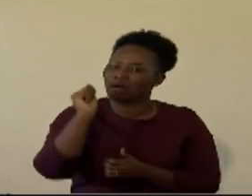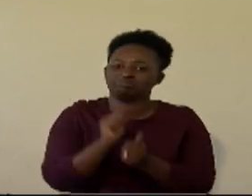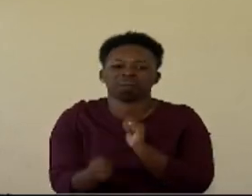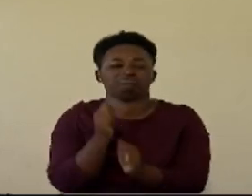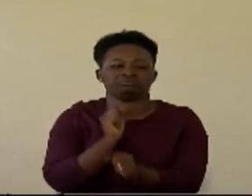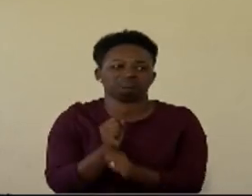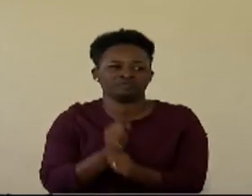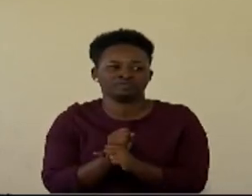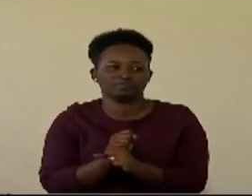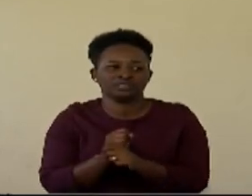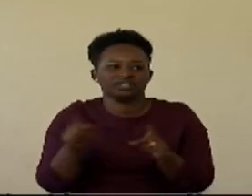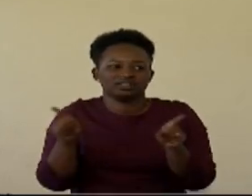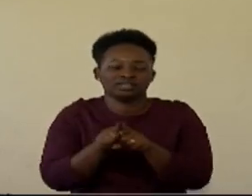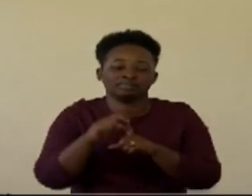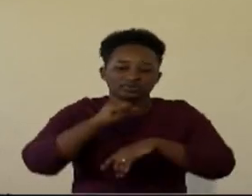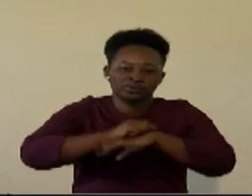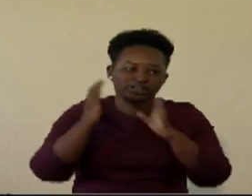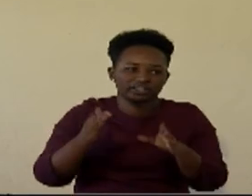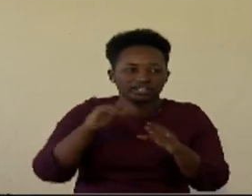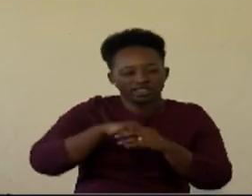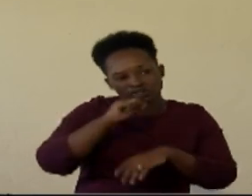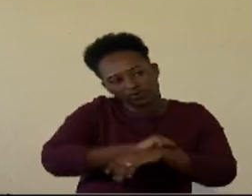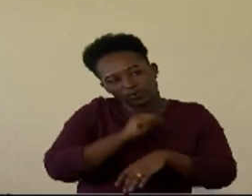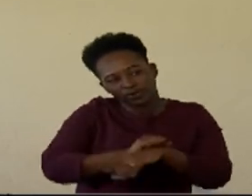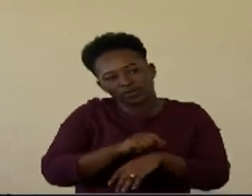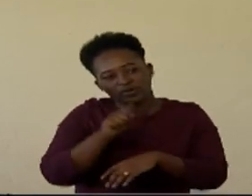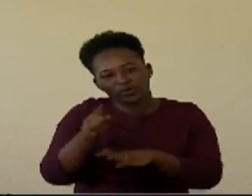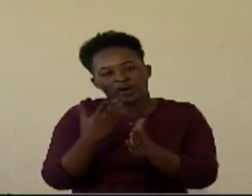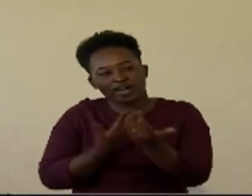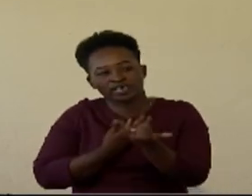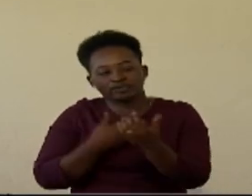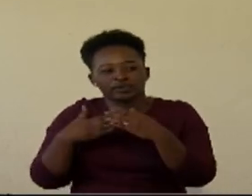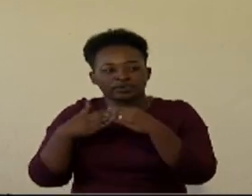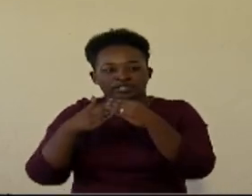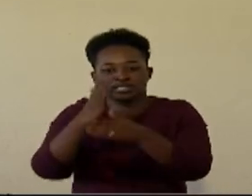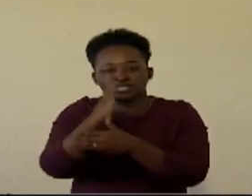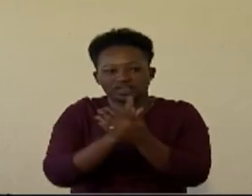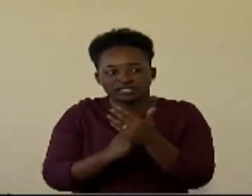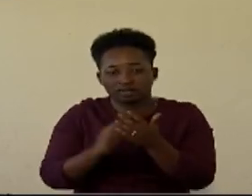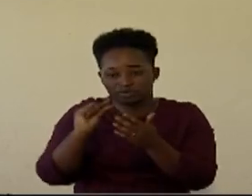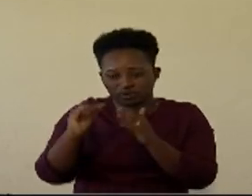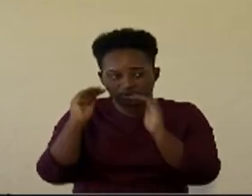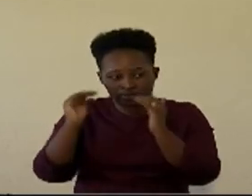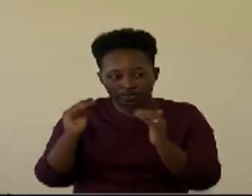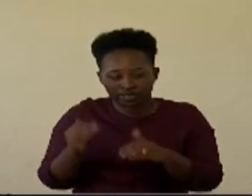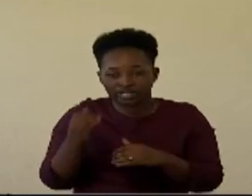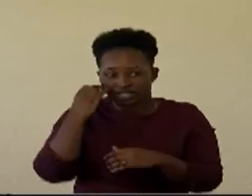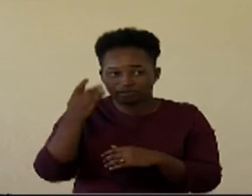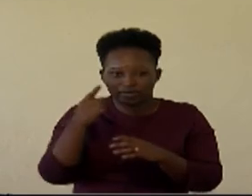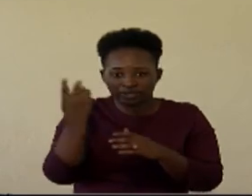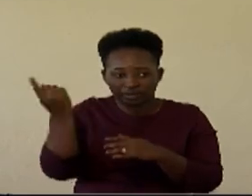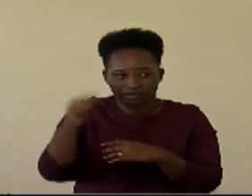it's like you're a student at school and you're the one expected to be leading some small strikes within before a big strike comes out guess what